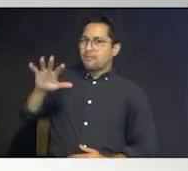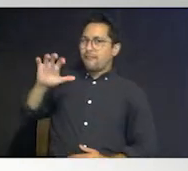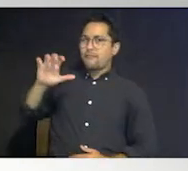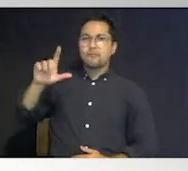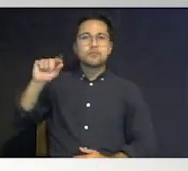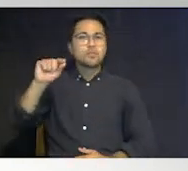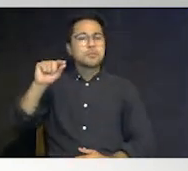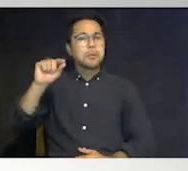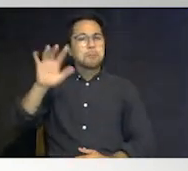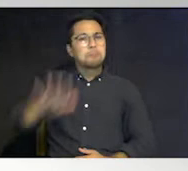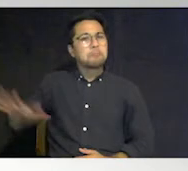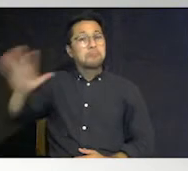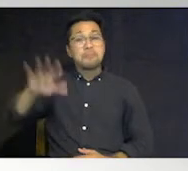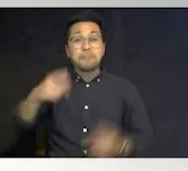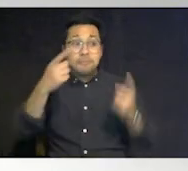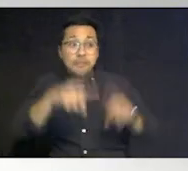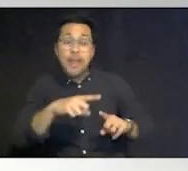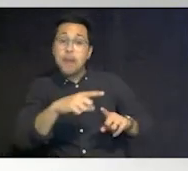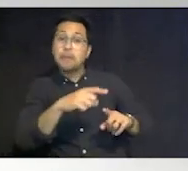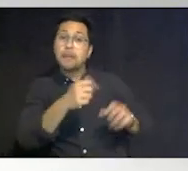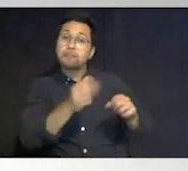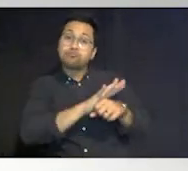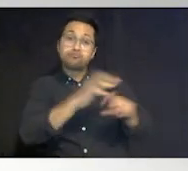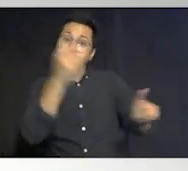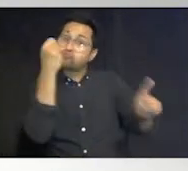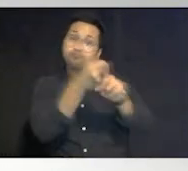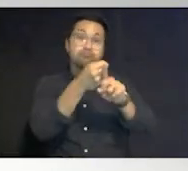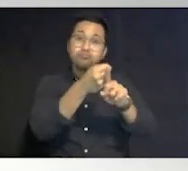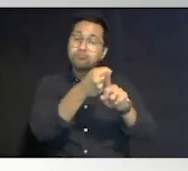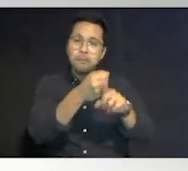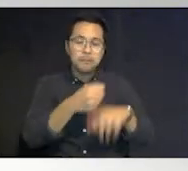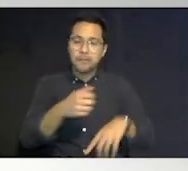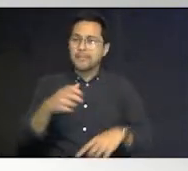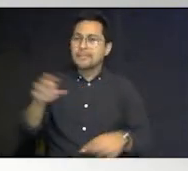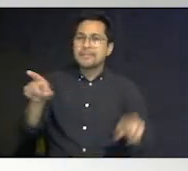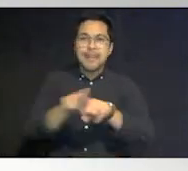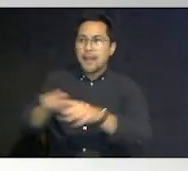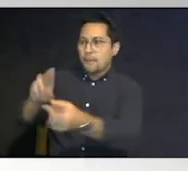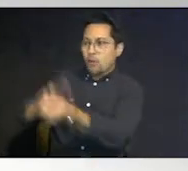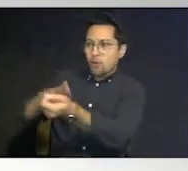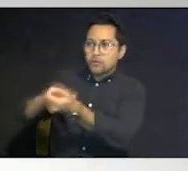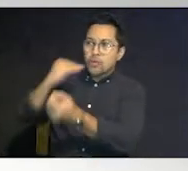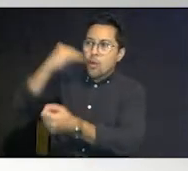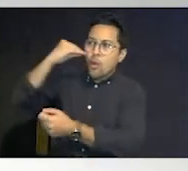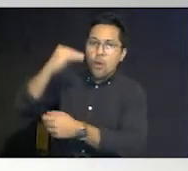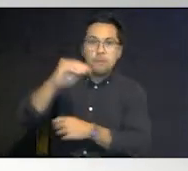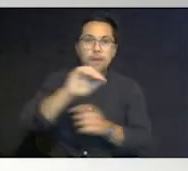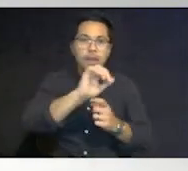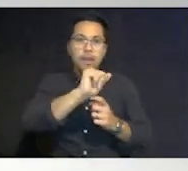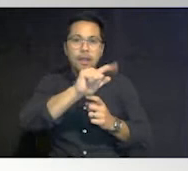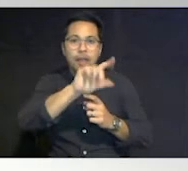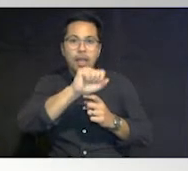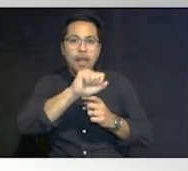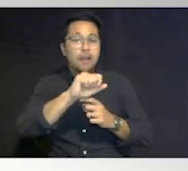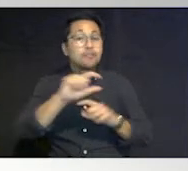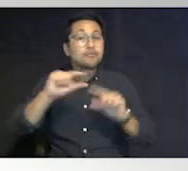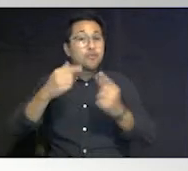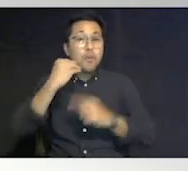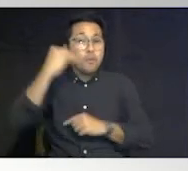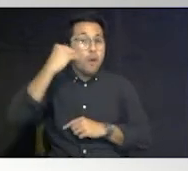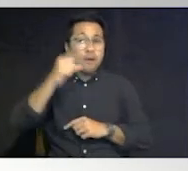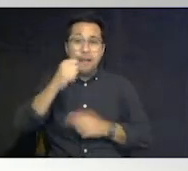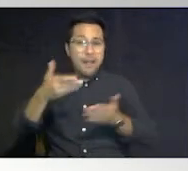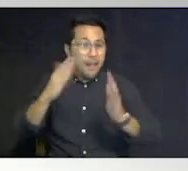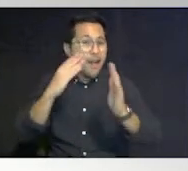when the pandemic first hit and things shut down just like nursing homes and alfs those group homes weren't allowed to let family